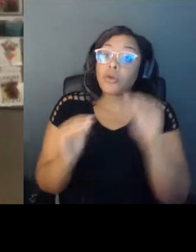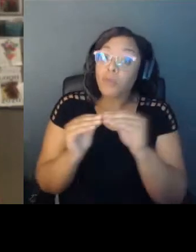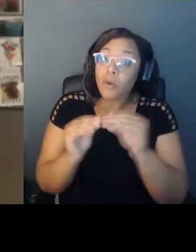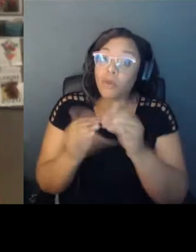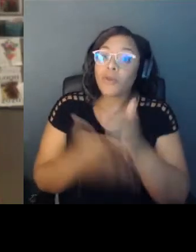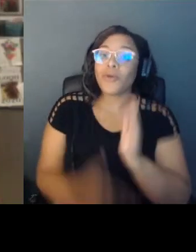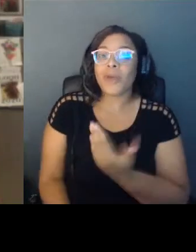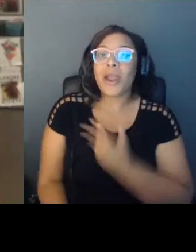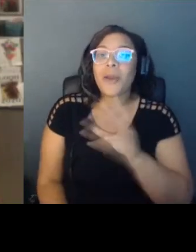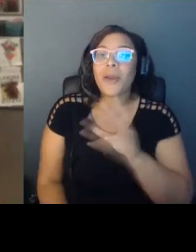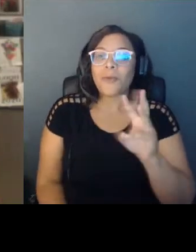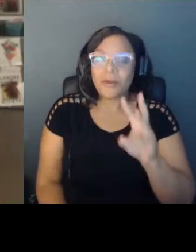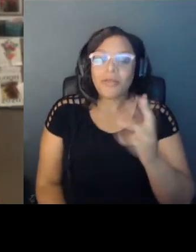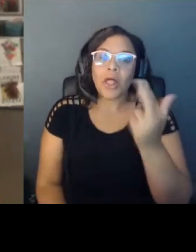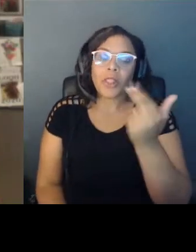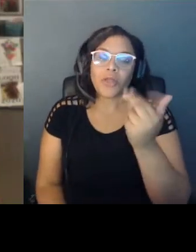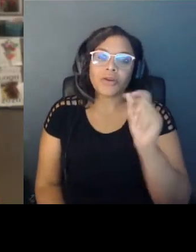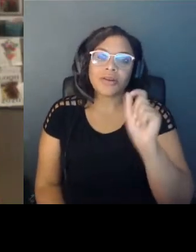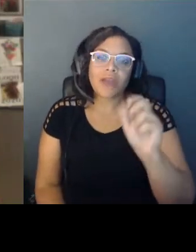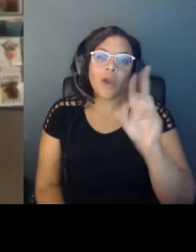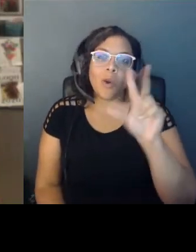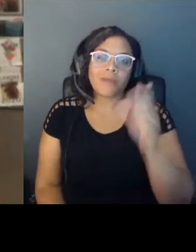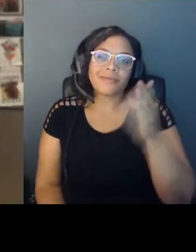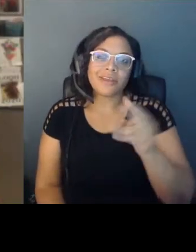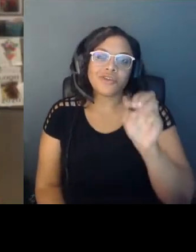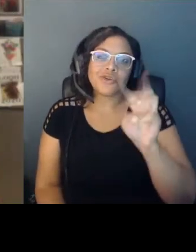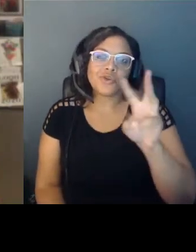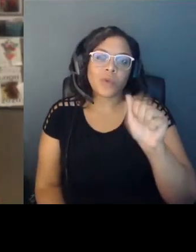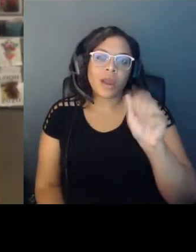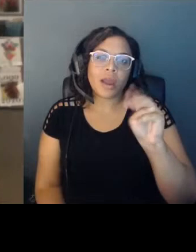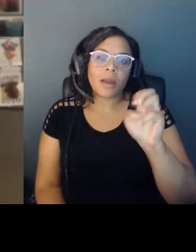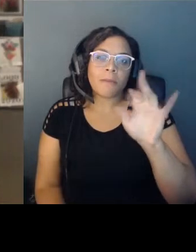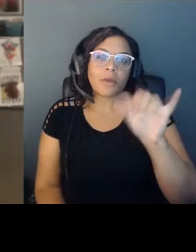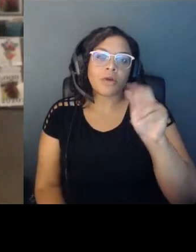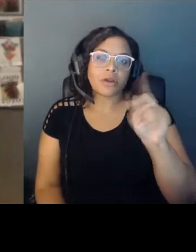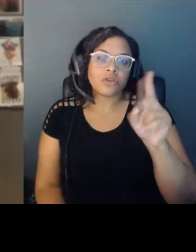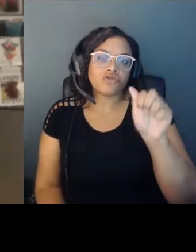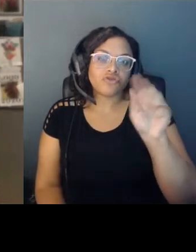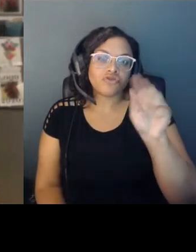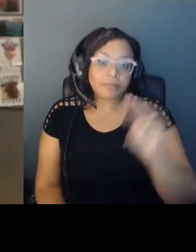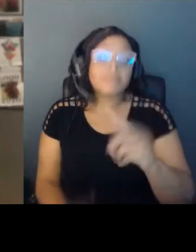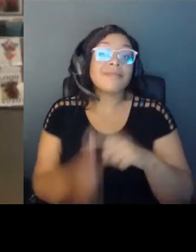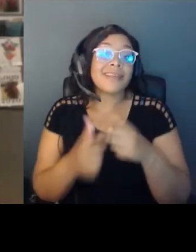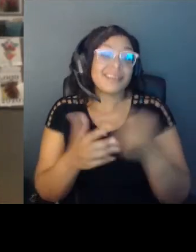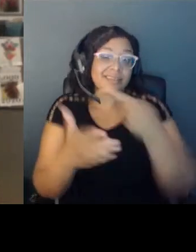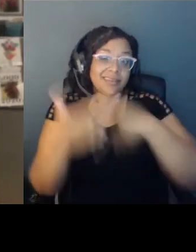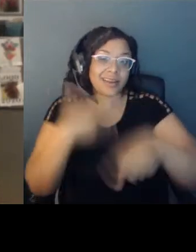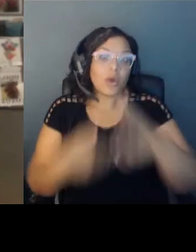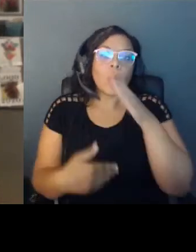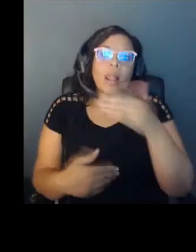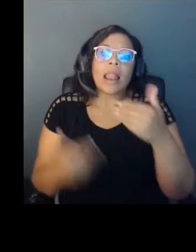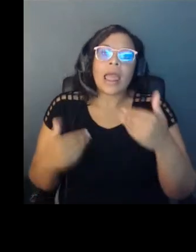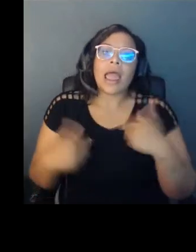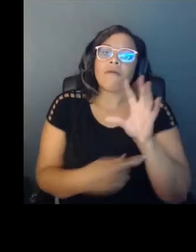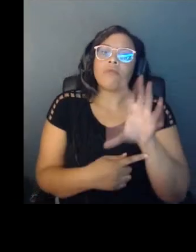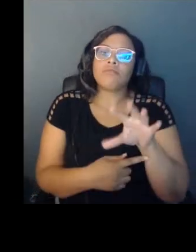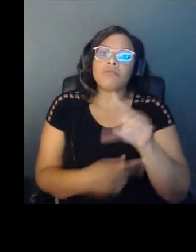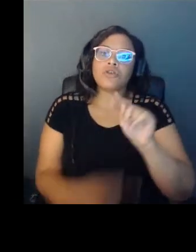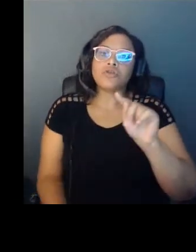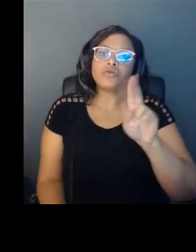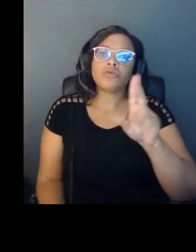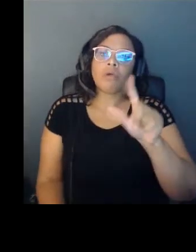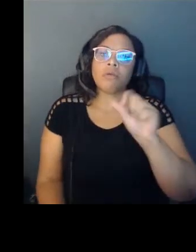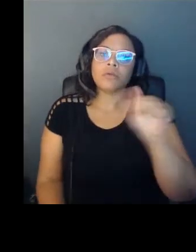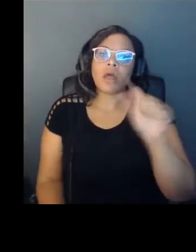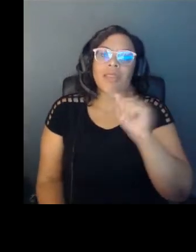Please also join us the following week for the broadcast of Tulsa, The Fire and the Forgotten, premiering on Monday, May 31st at